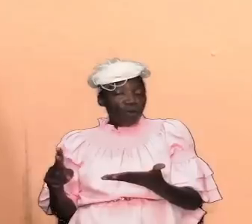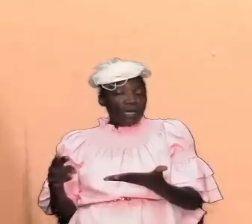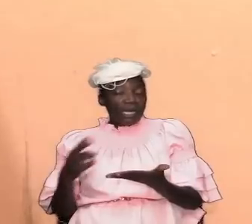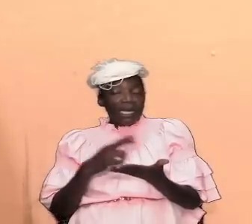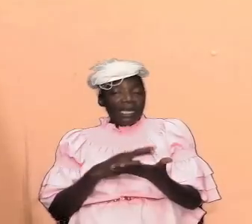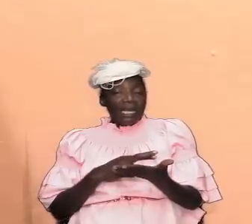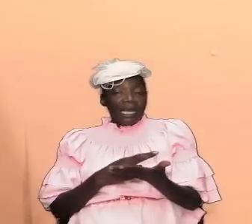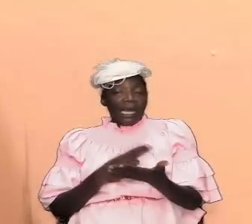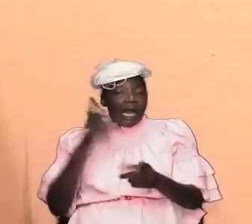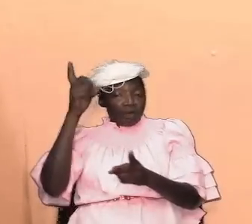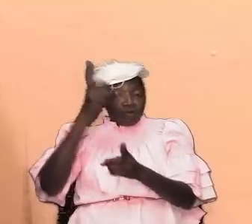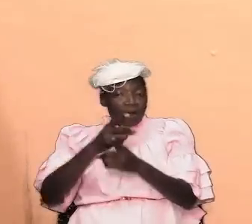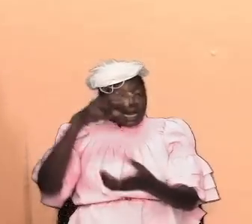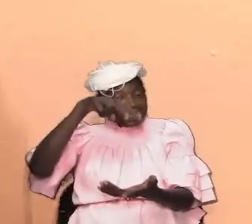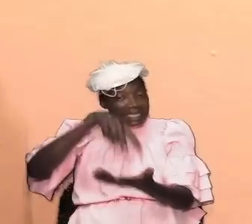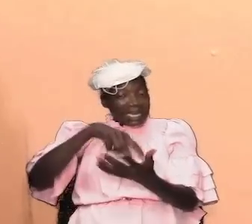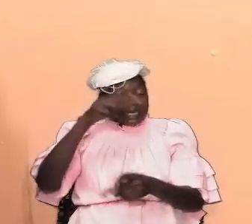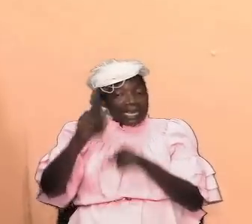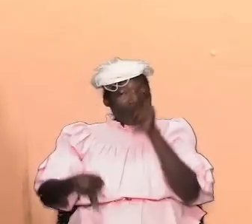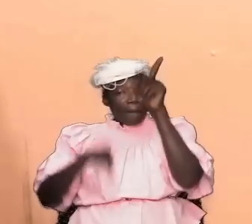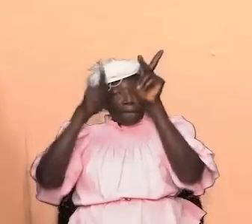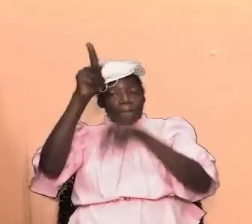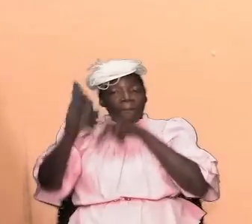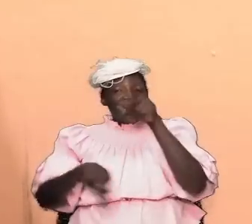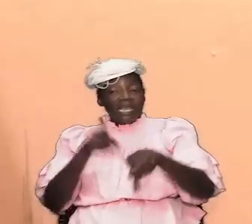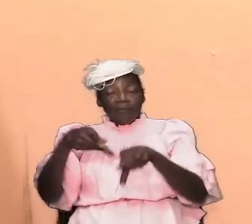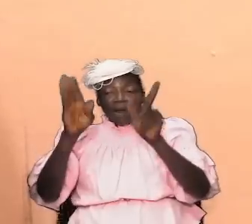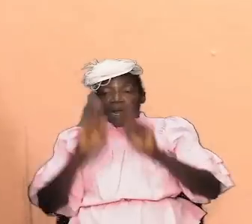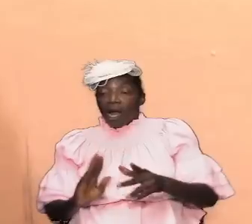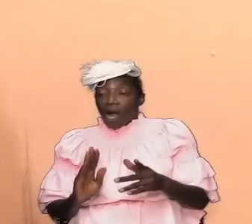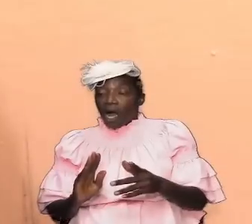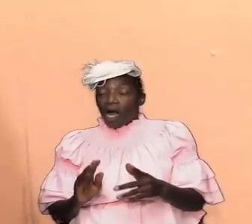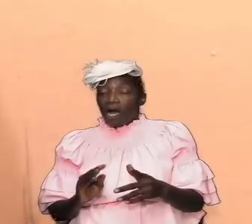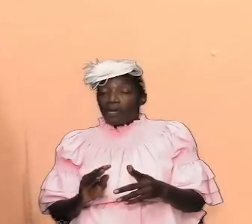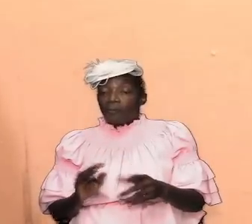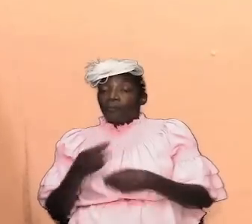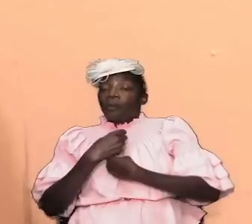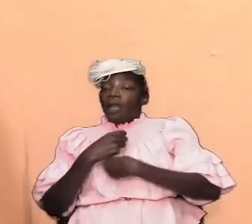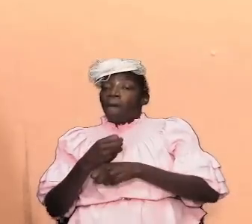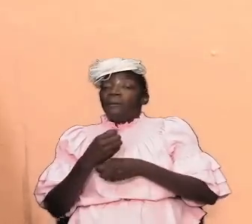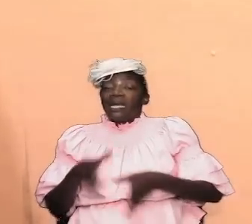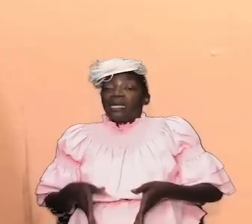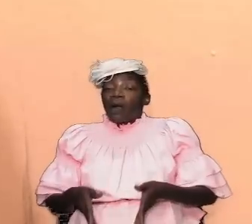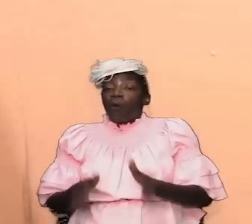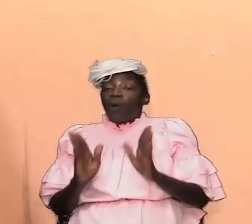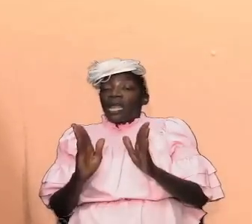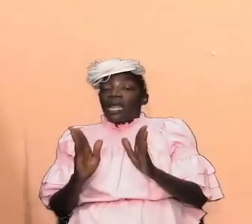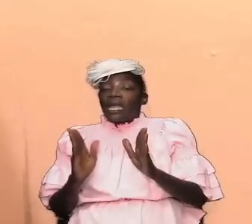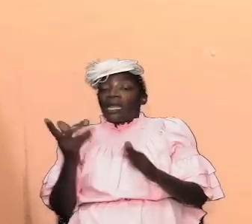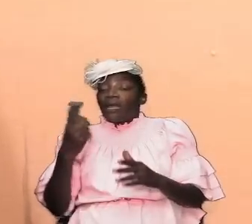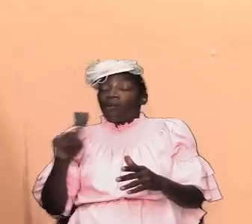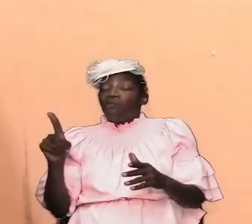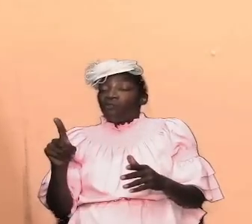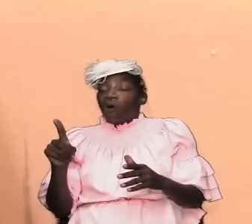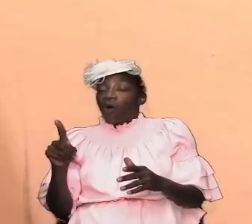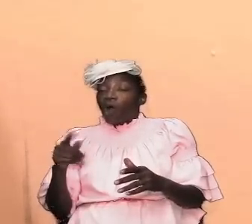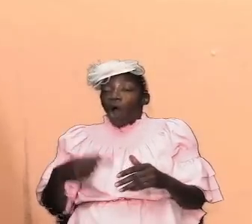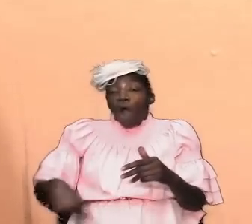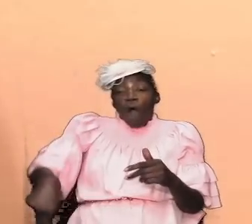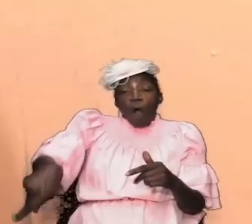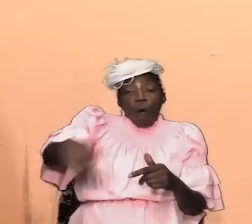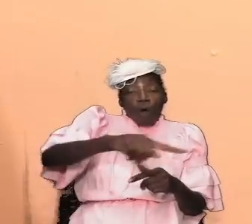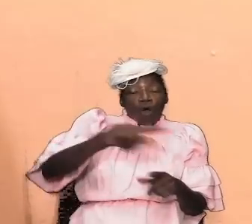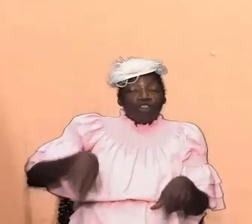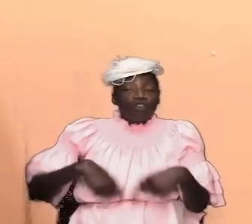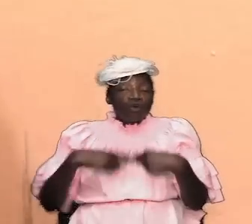right standing people god has established a way for us to navigate within the